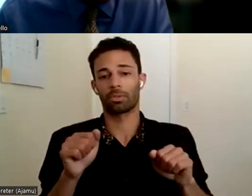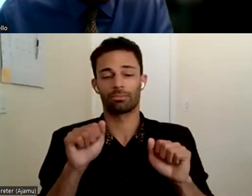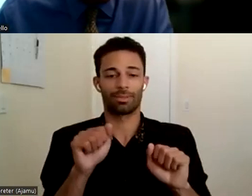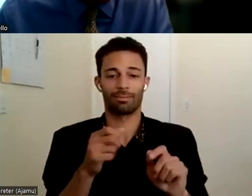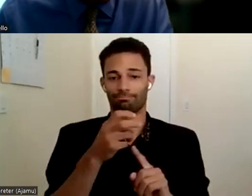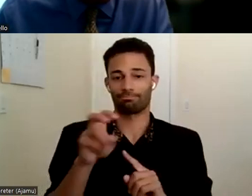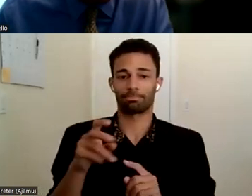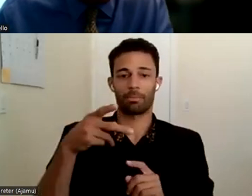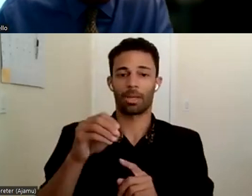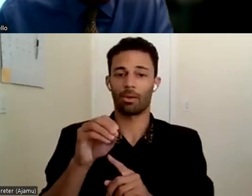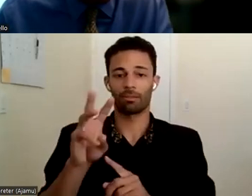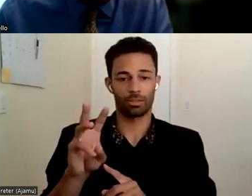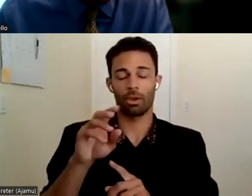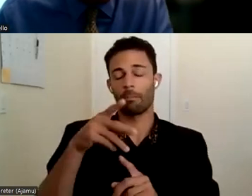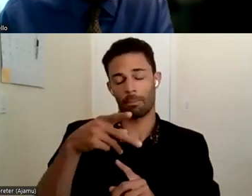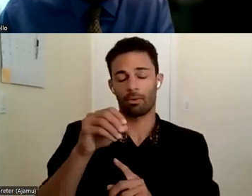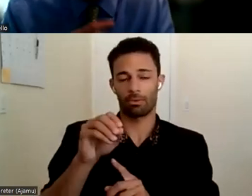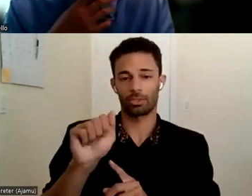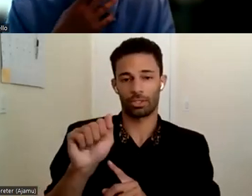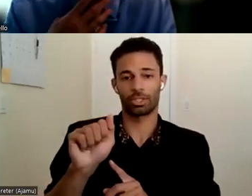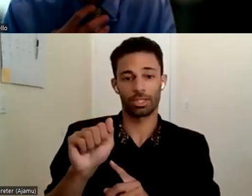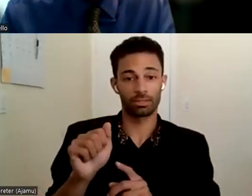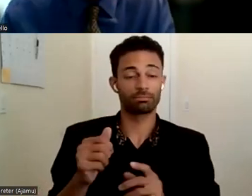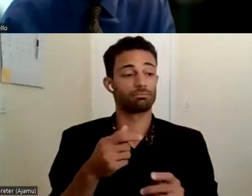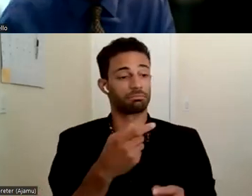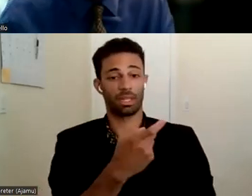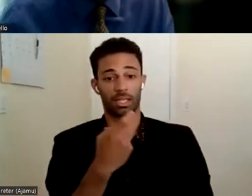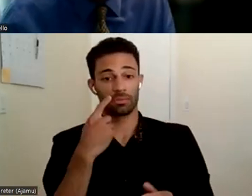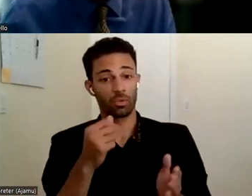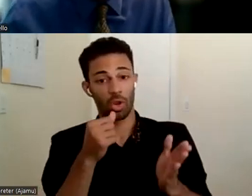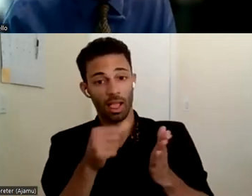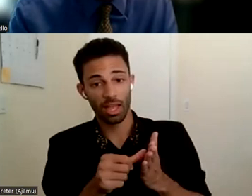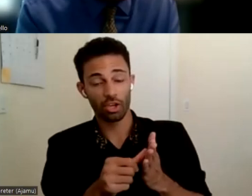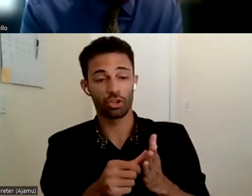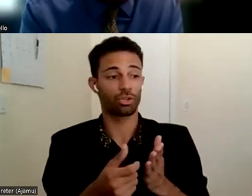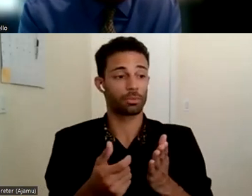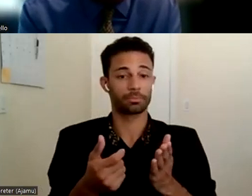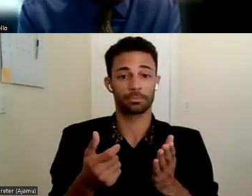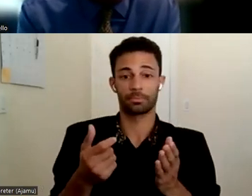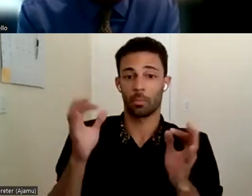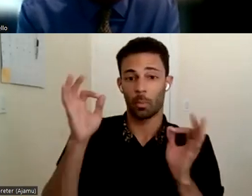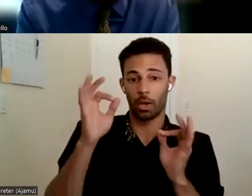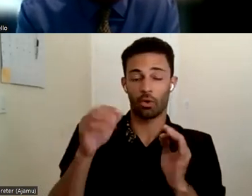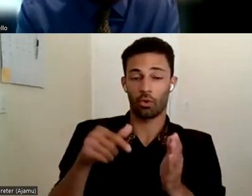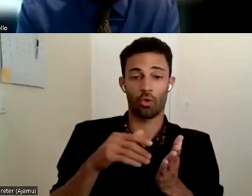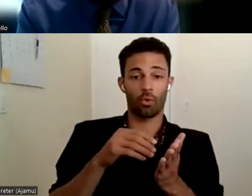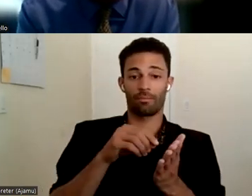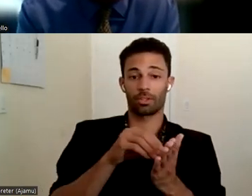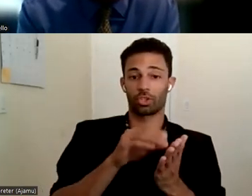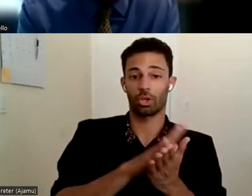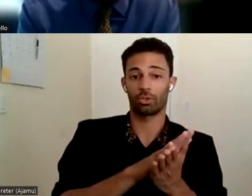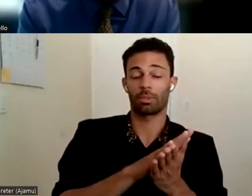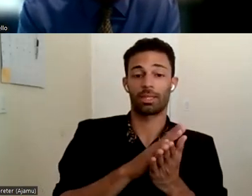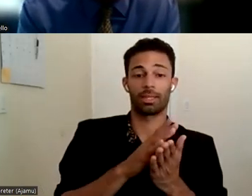looks valid. Here's a letter. She's asking me for a letter and we have no idea whether this document was, um, you know,